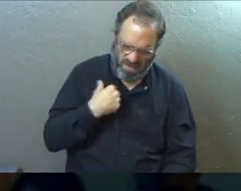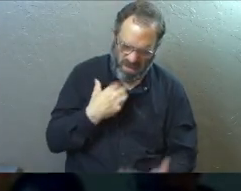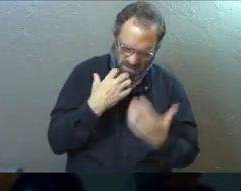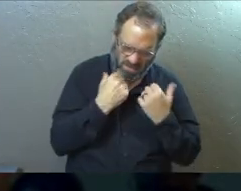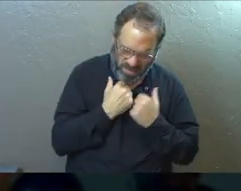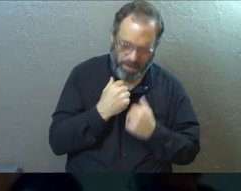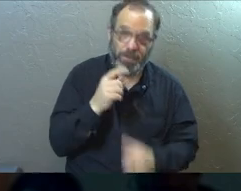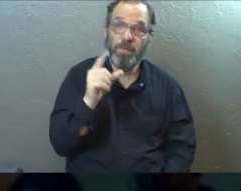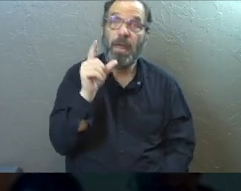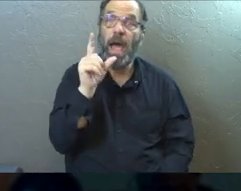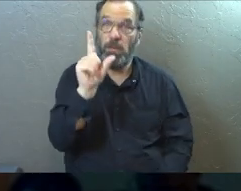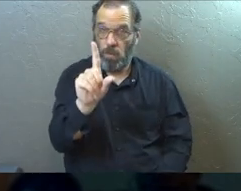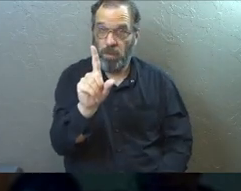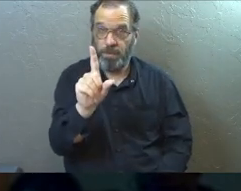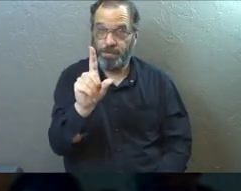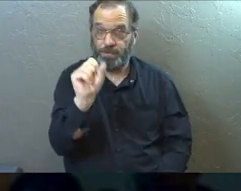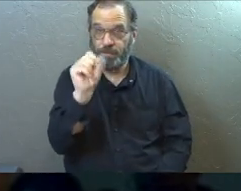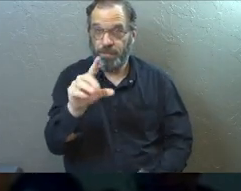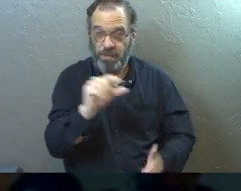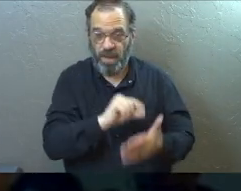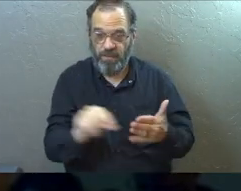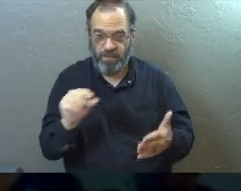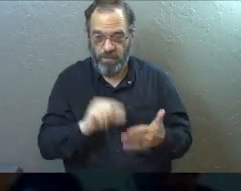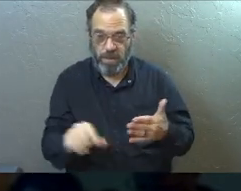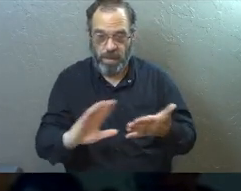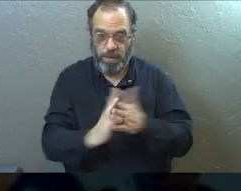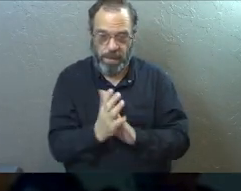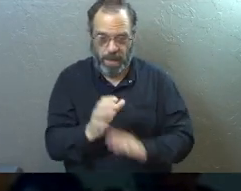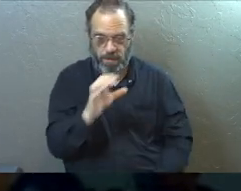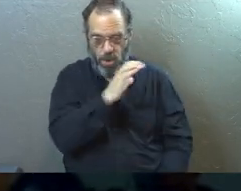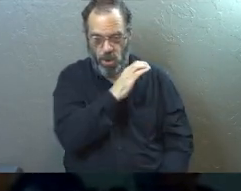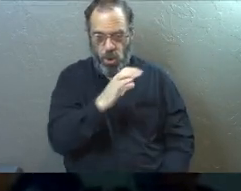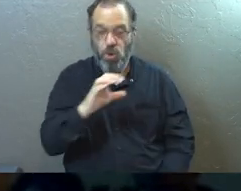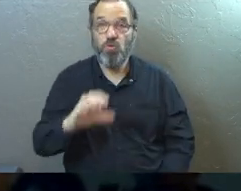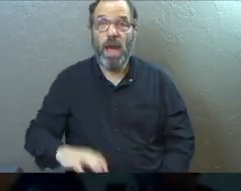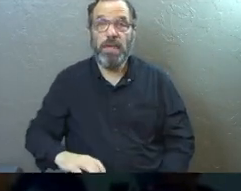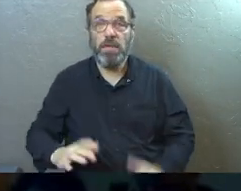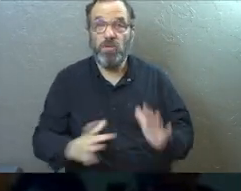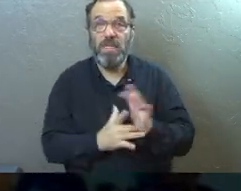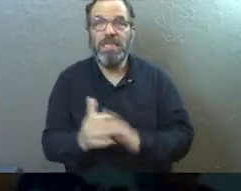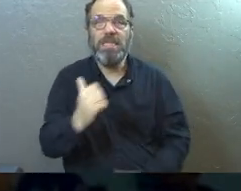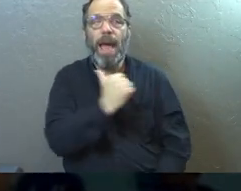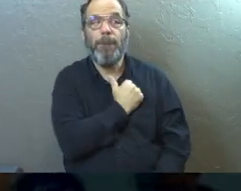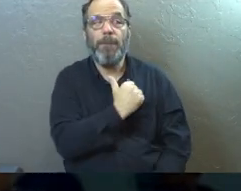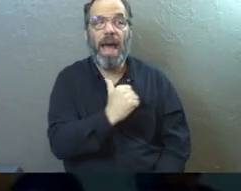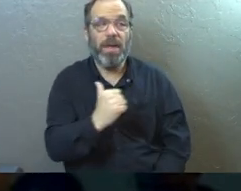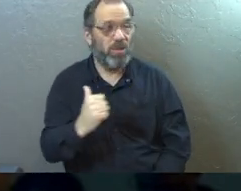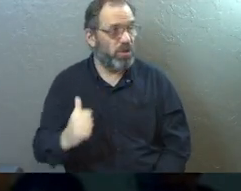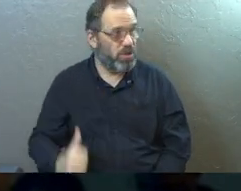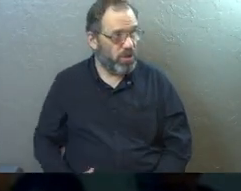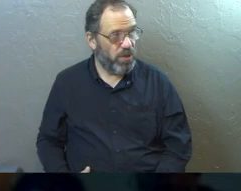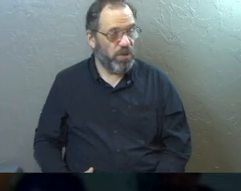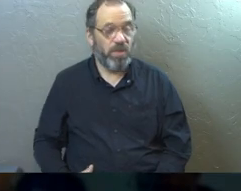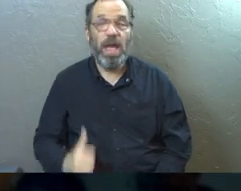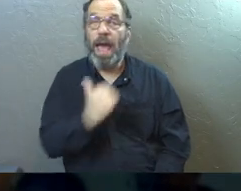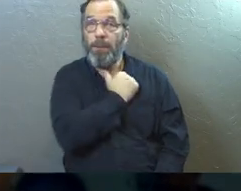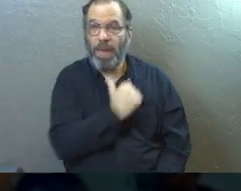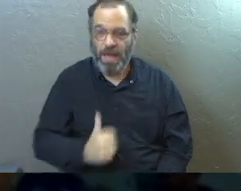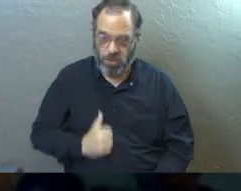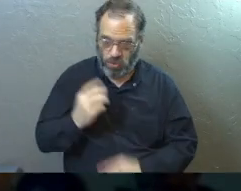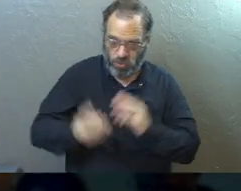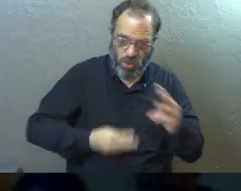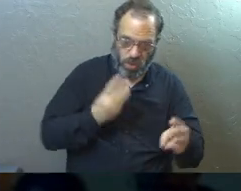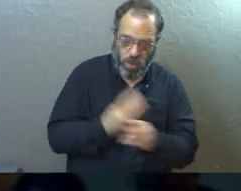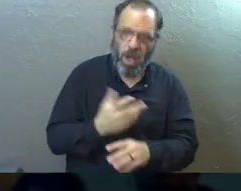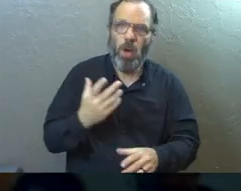We're going to look at a verse here in just a second where it talks about us being Christ's ambassadors. We're Christ's ambassadors to the